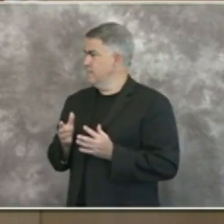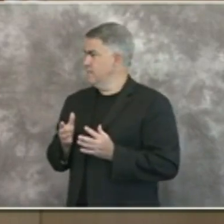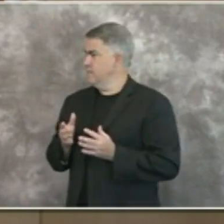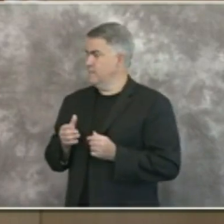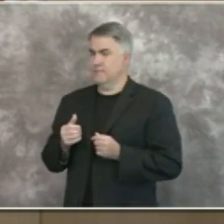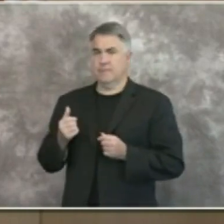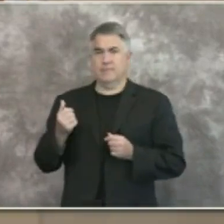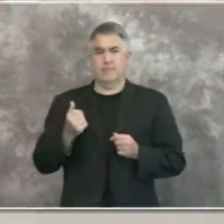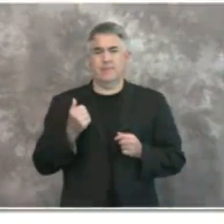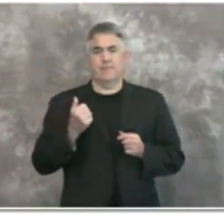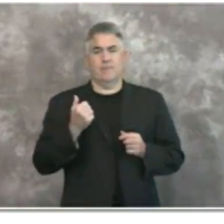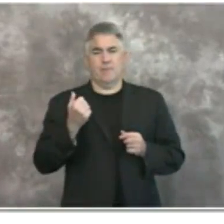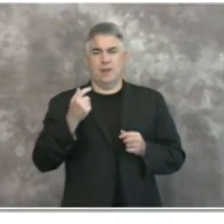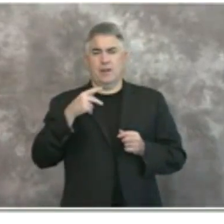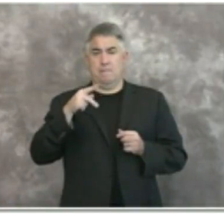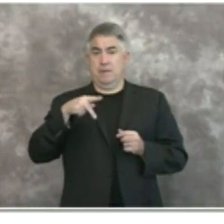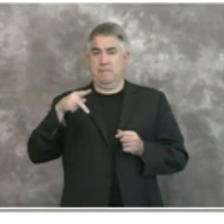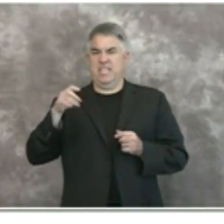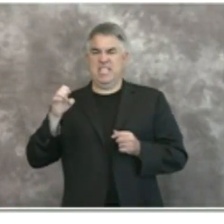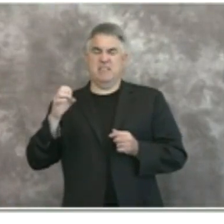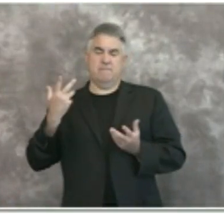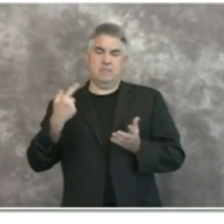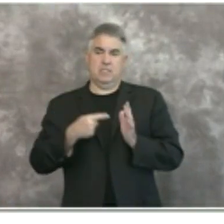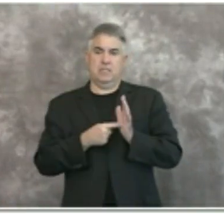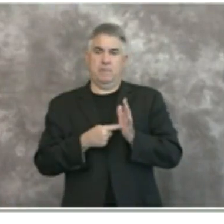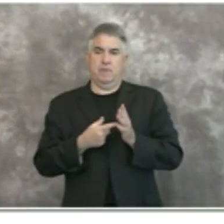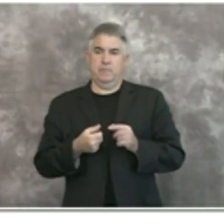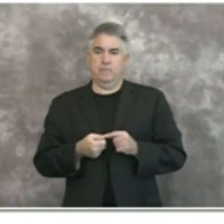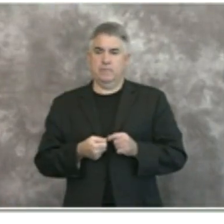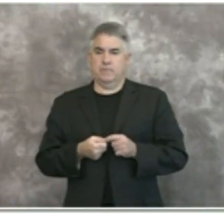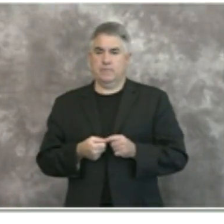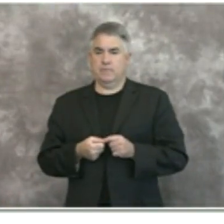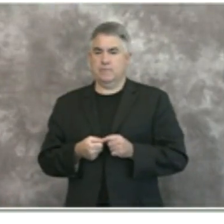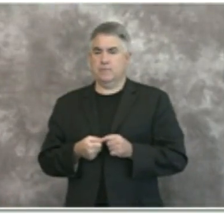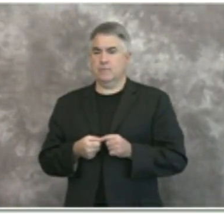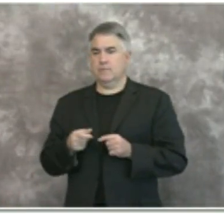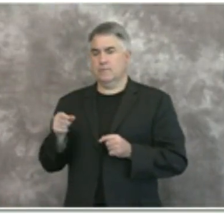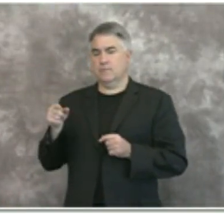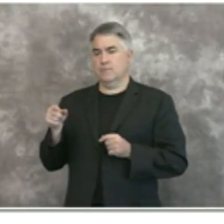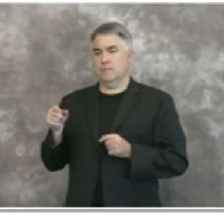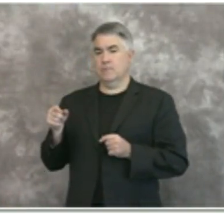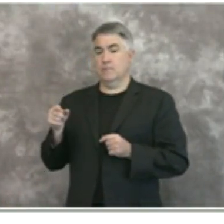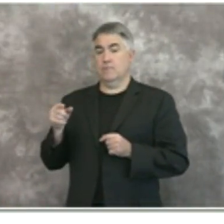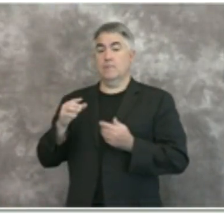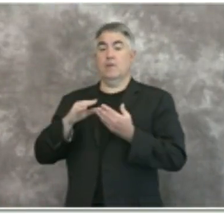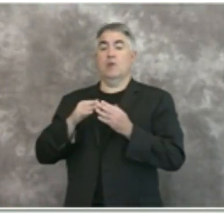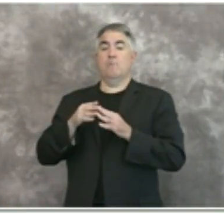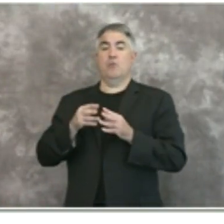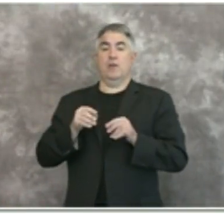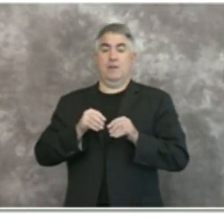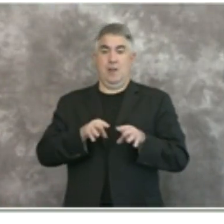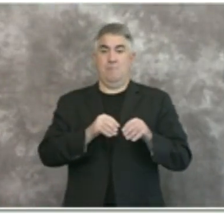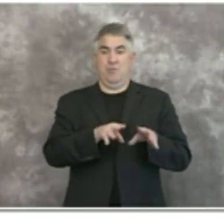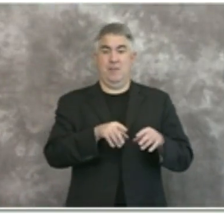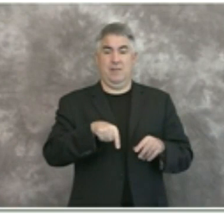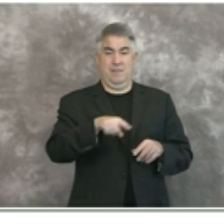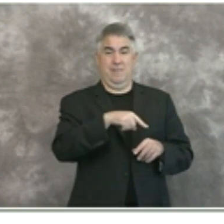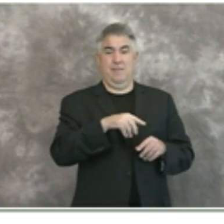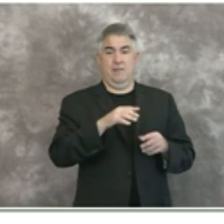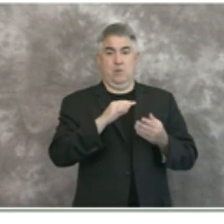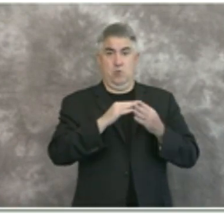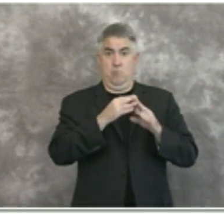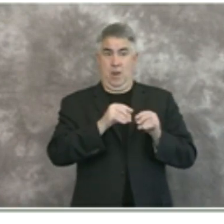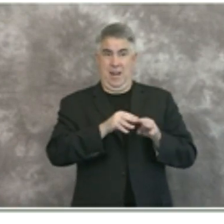includes ppe it includes community outbreaks and community outbreaks is very